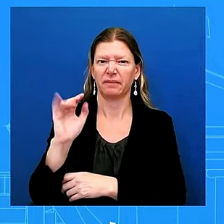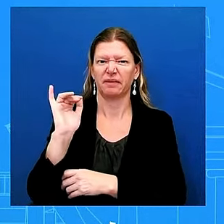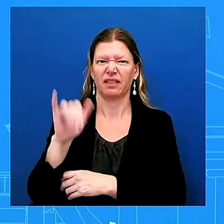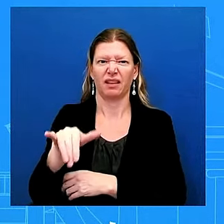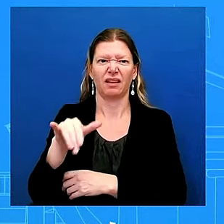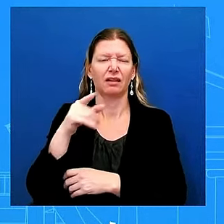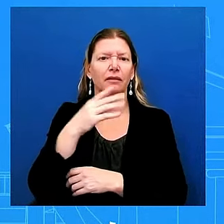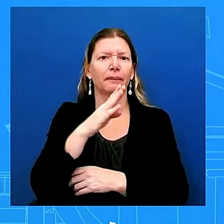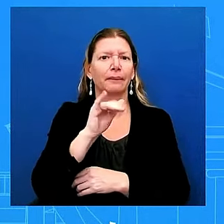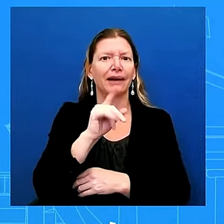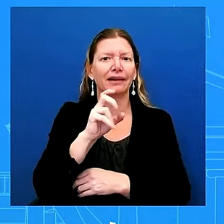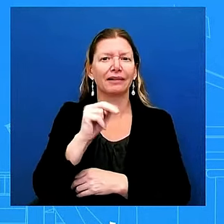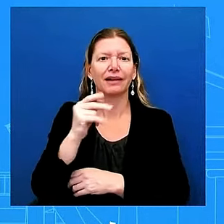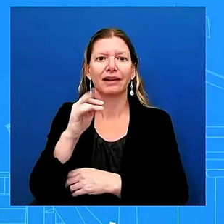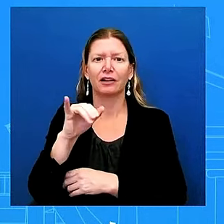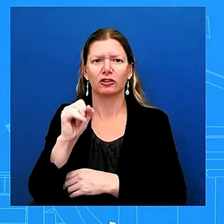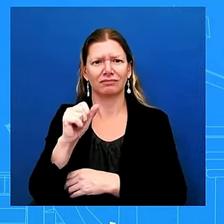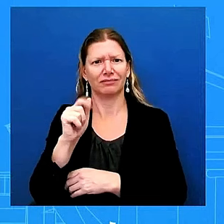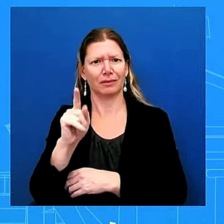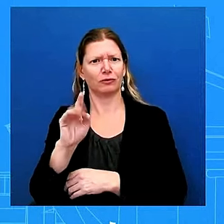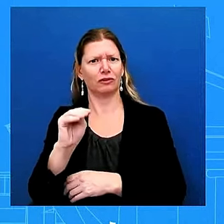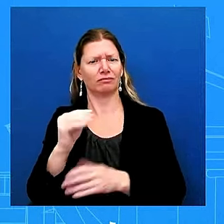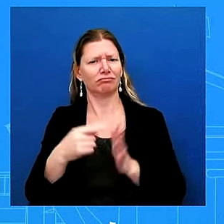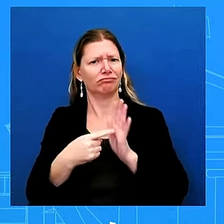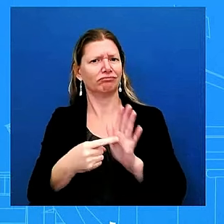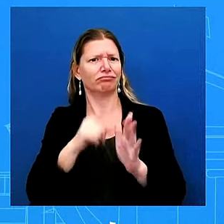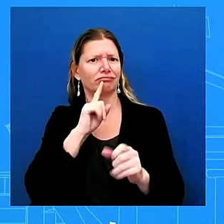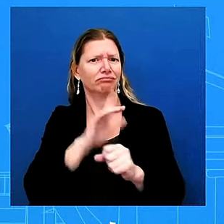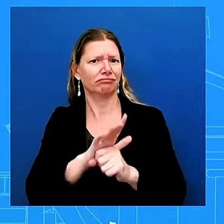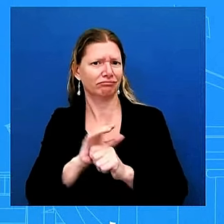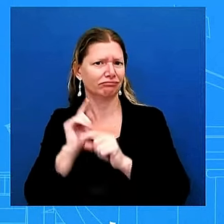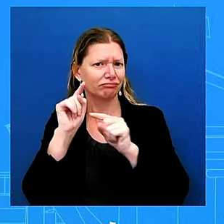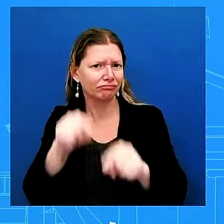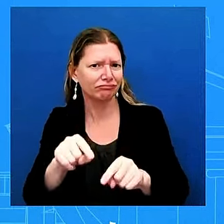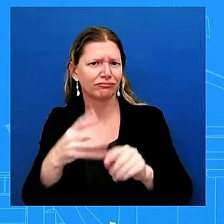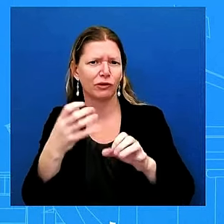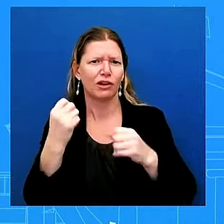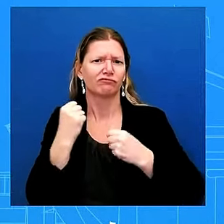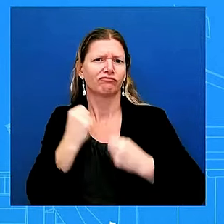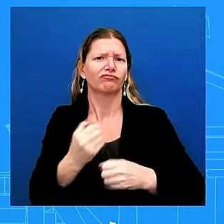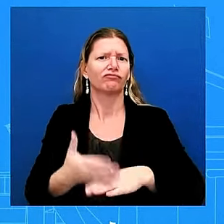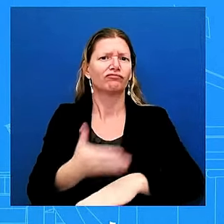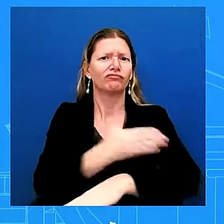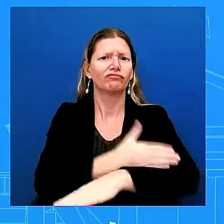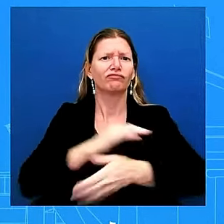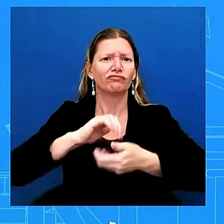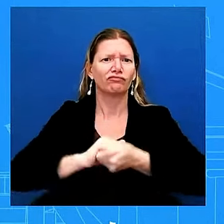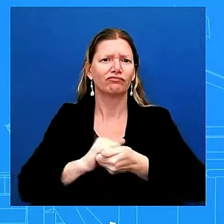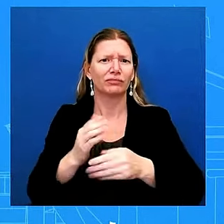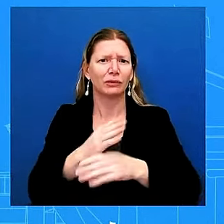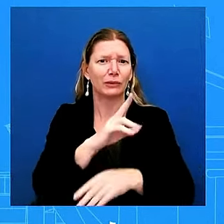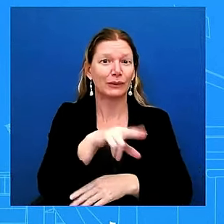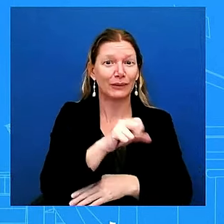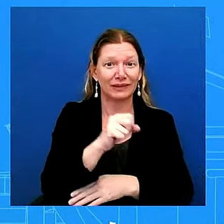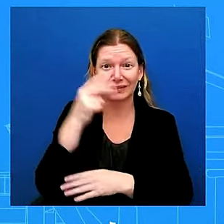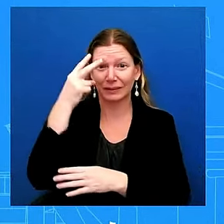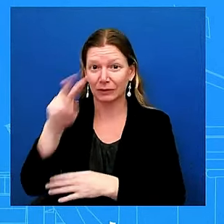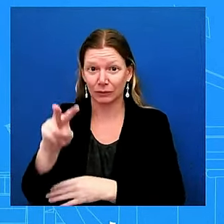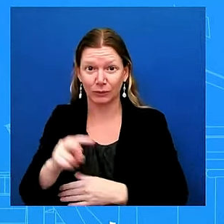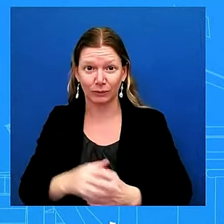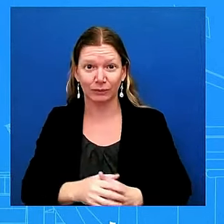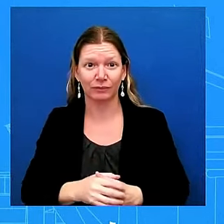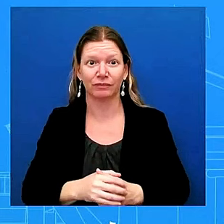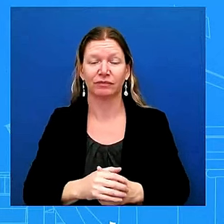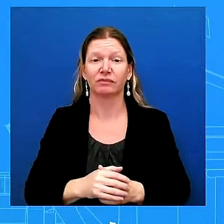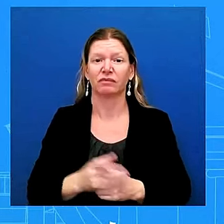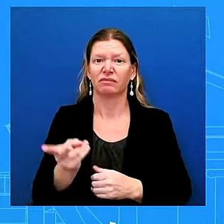the united states and mexico our countries have a strong and productive partnership and we look forward to building on the relationship